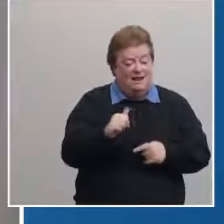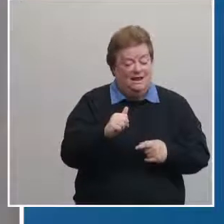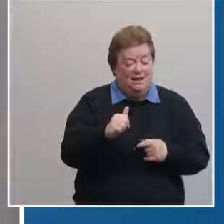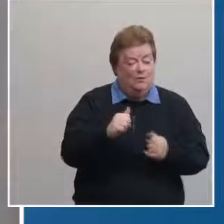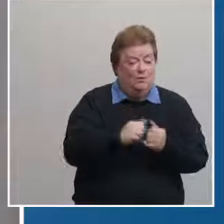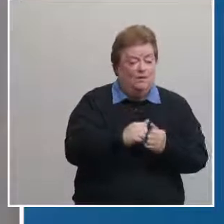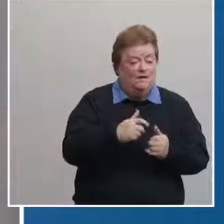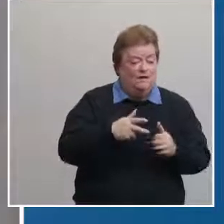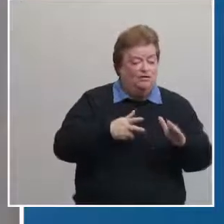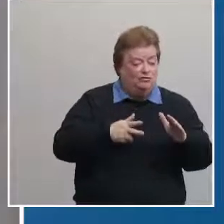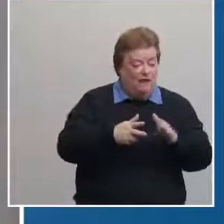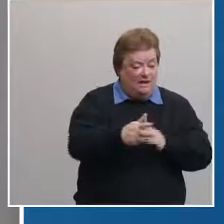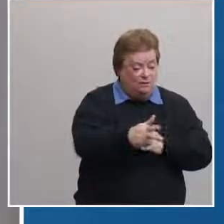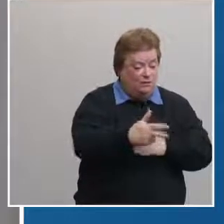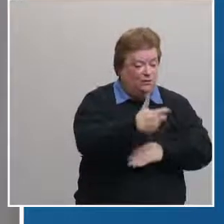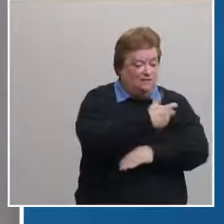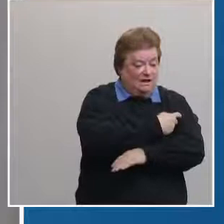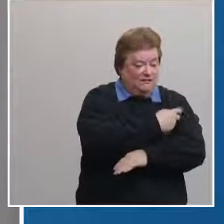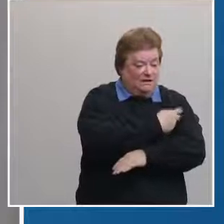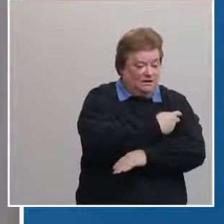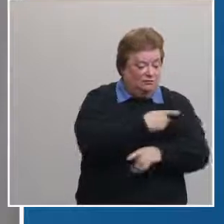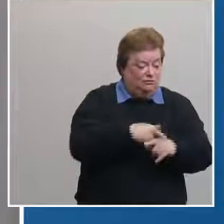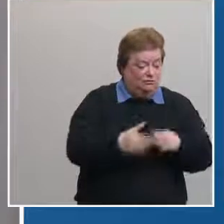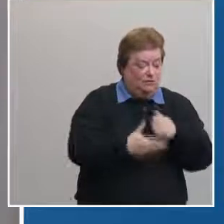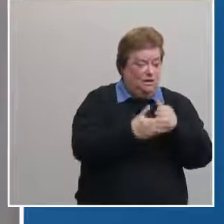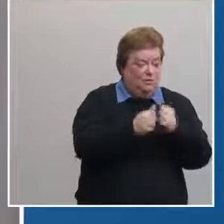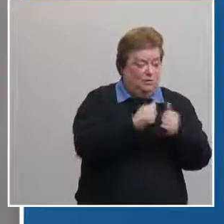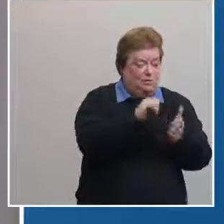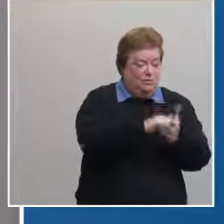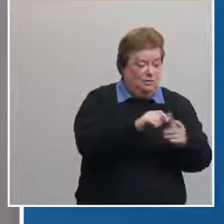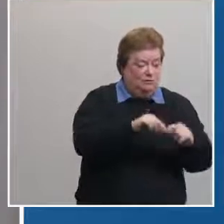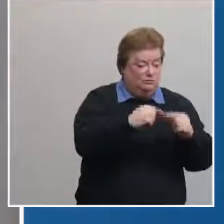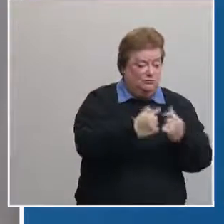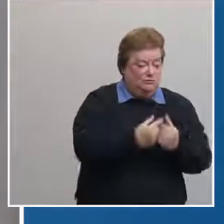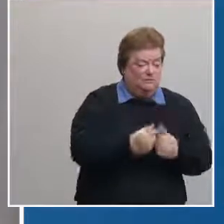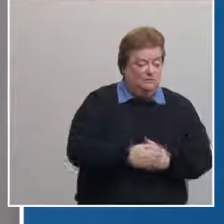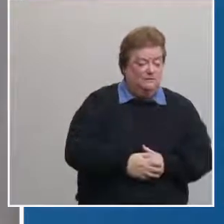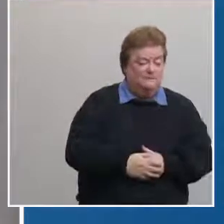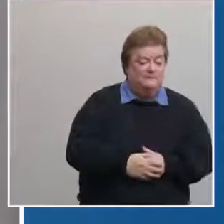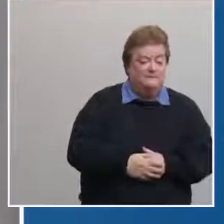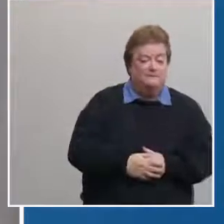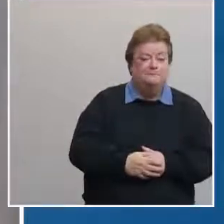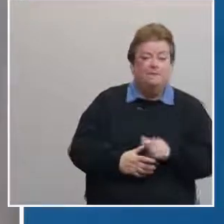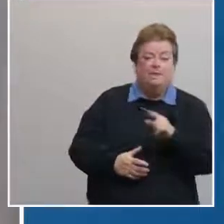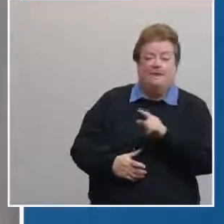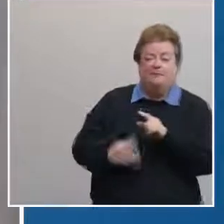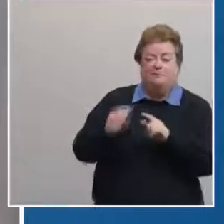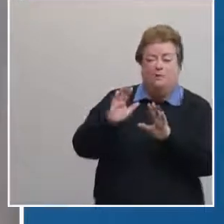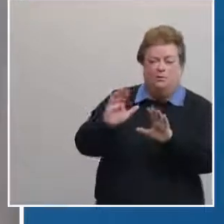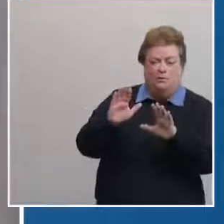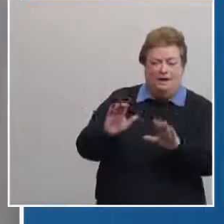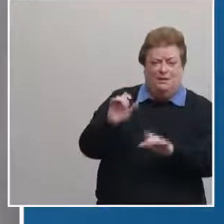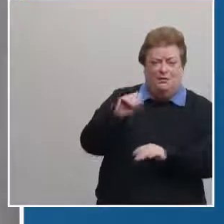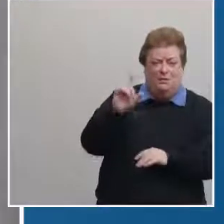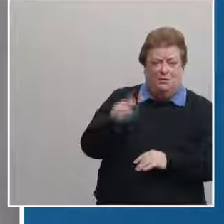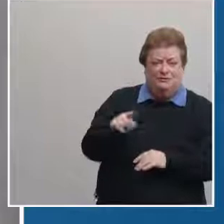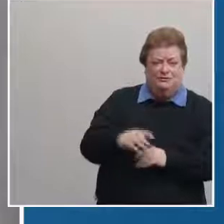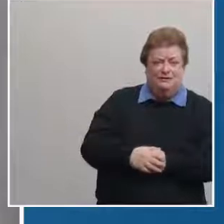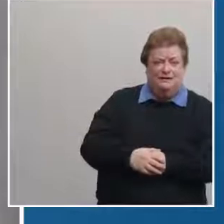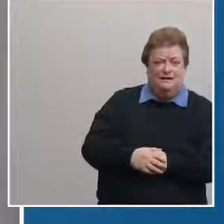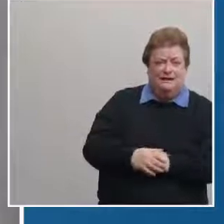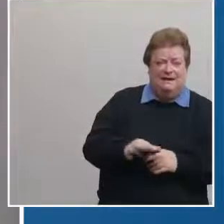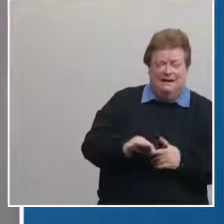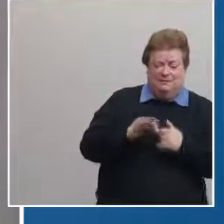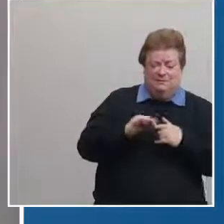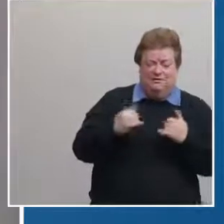something similar to to help with those groups you know um that's a great question and bill you know especially